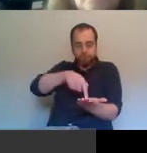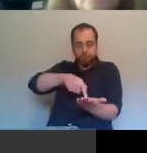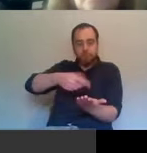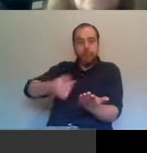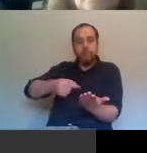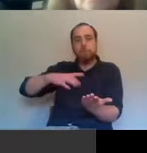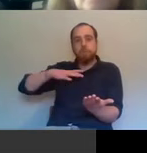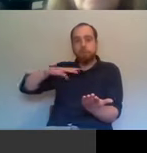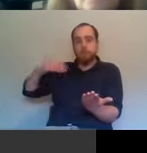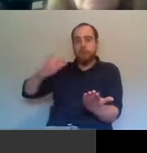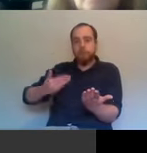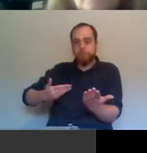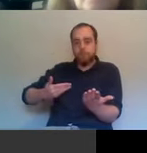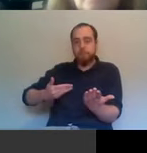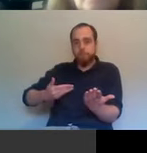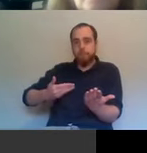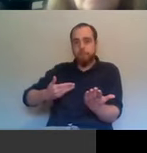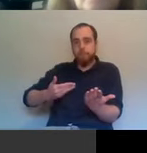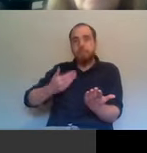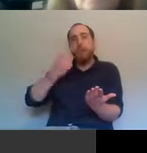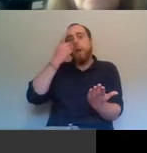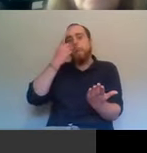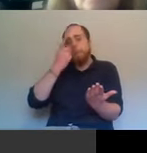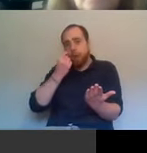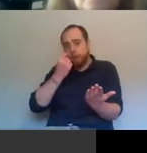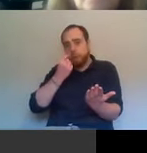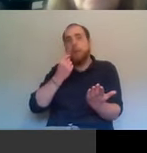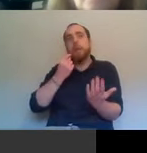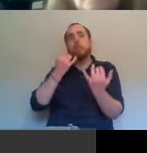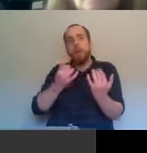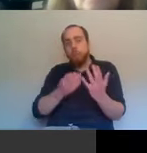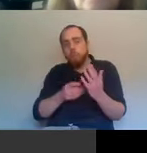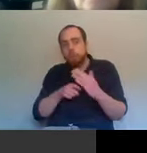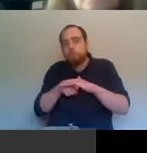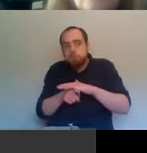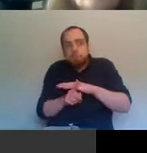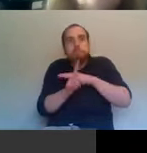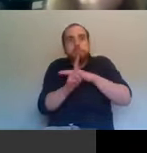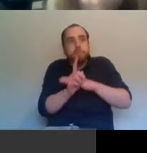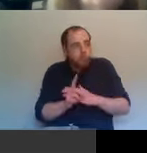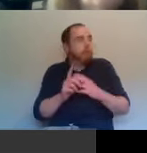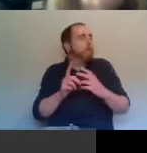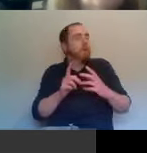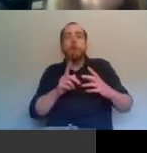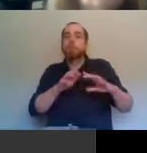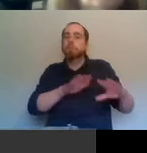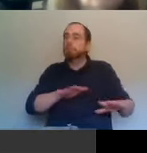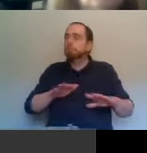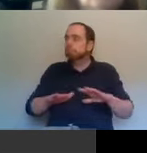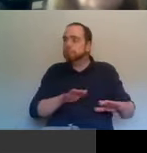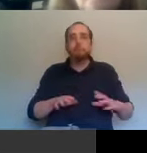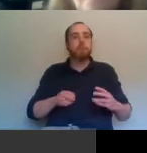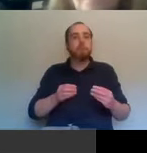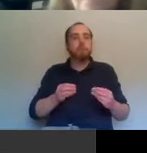possibly coming out the other side of this. Uh, it's far too early to say because of the instability within